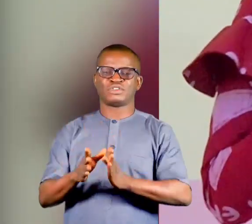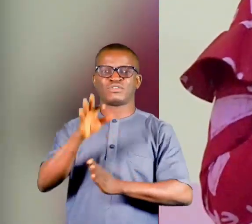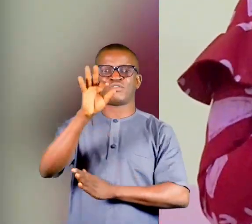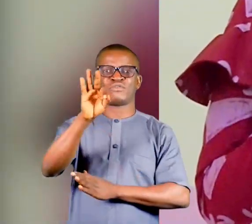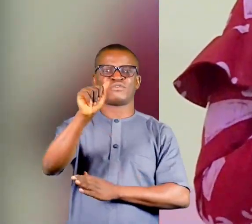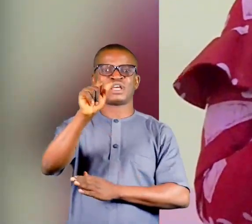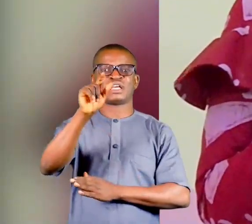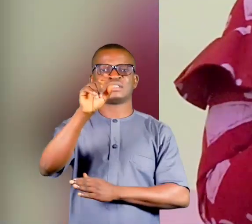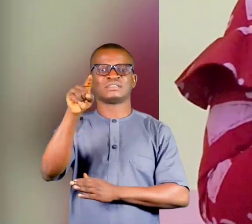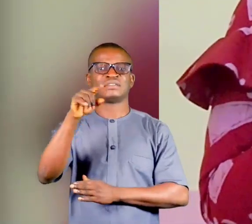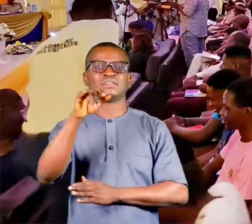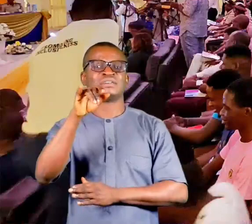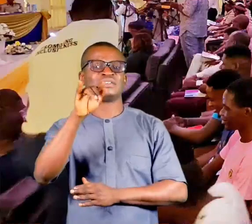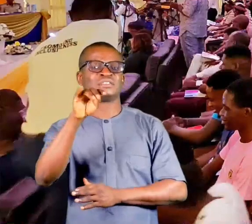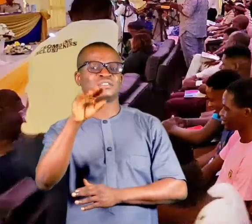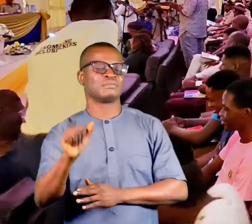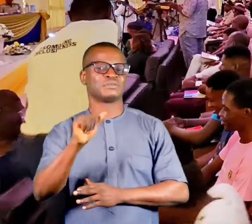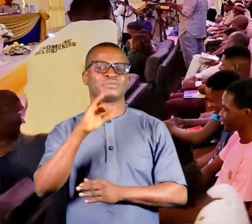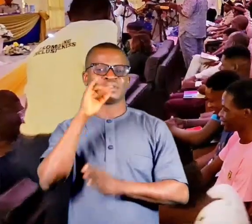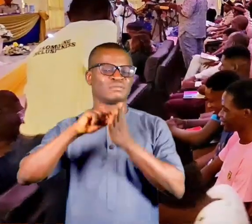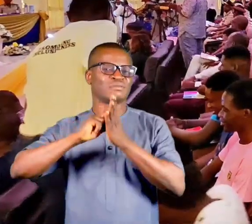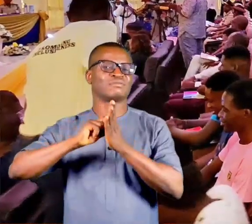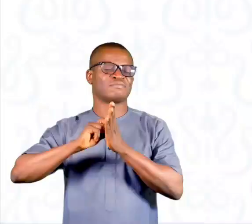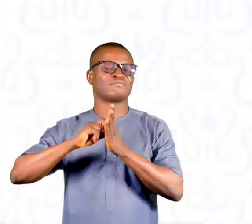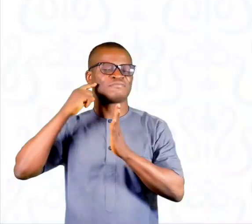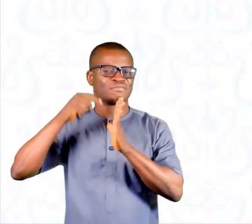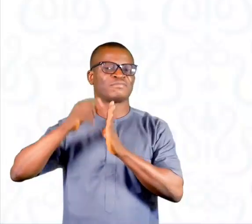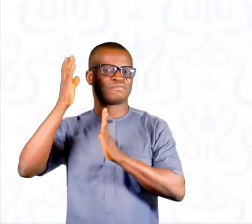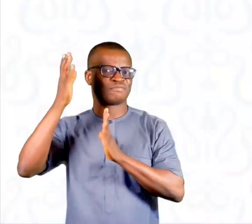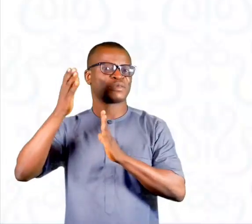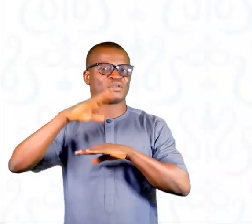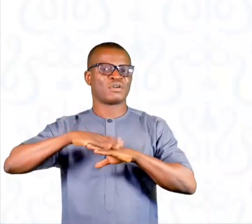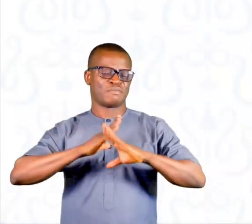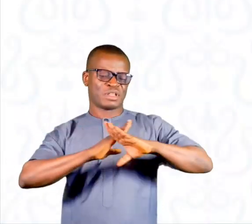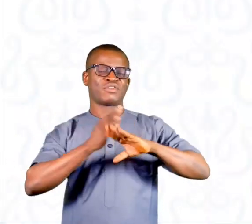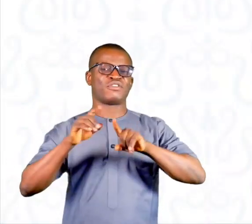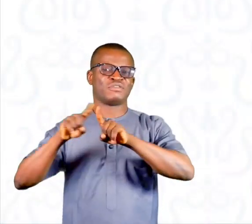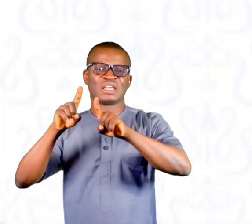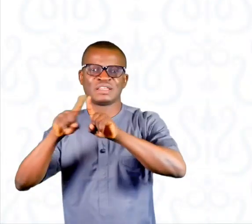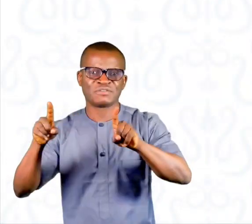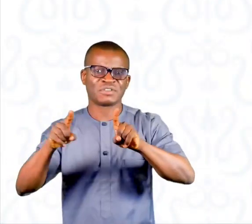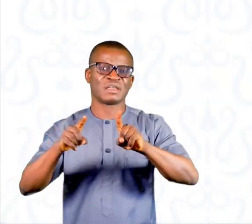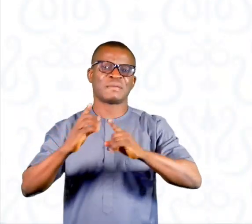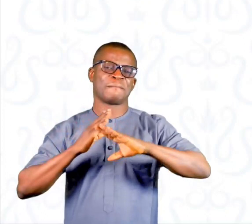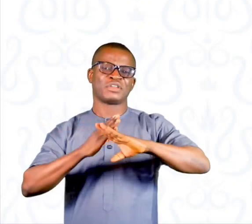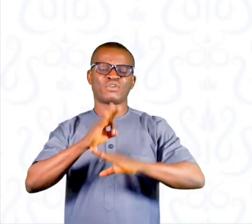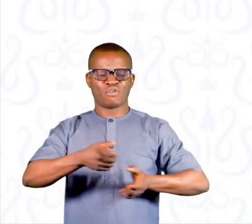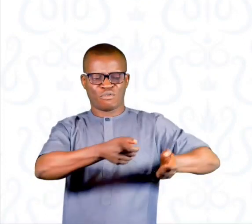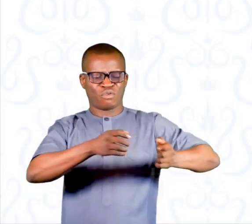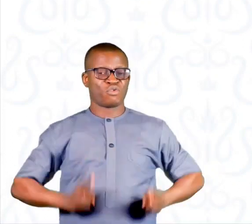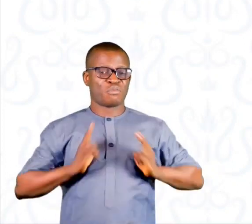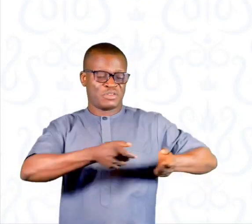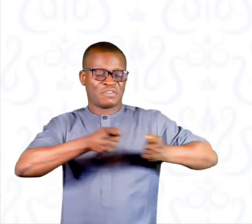Fatima Waziri-Azi, was a keynote speaker at the event. Her presentation on the multi-dimensional threats of human trafficking,